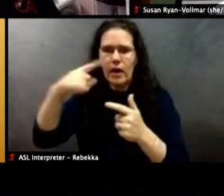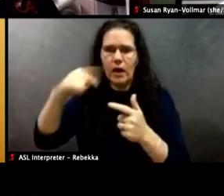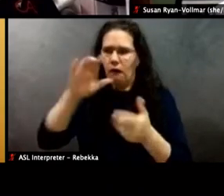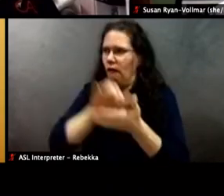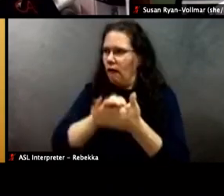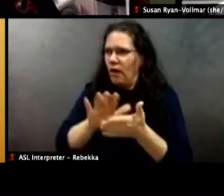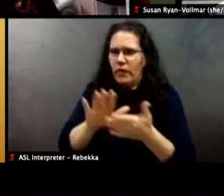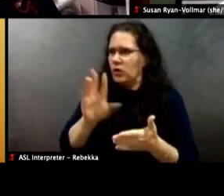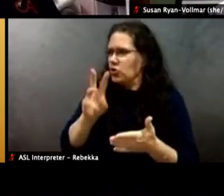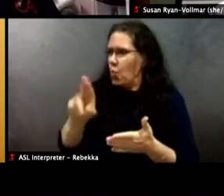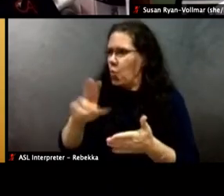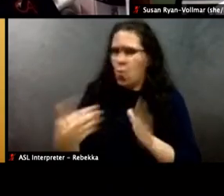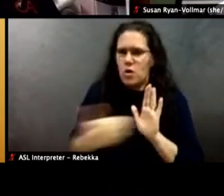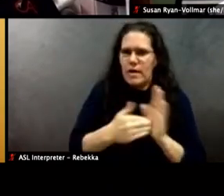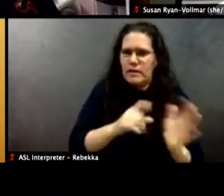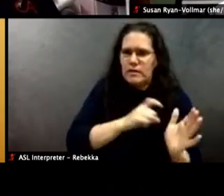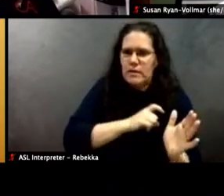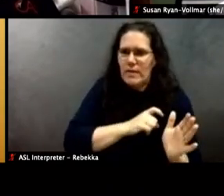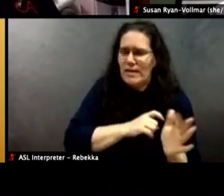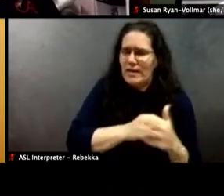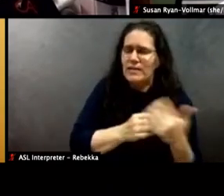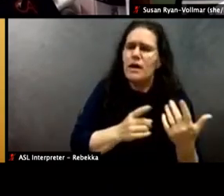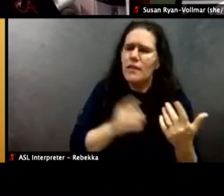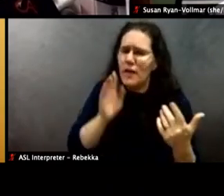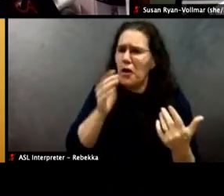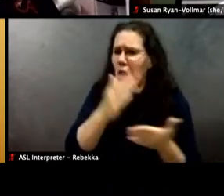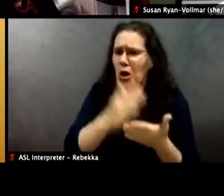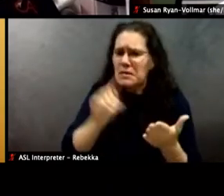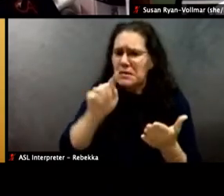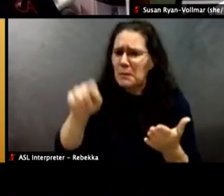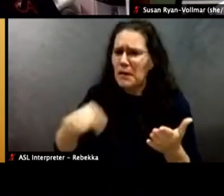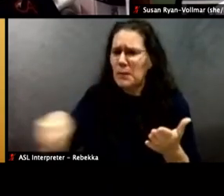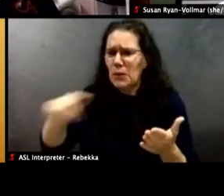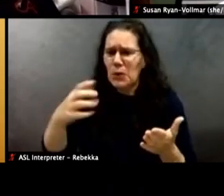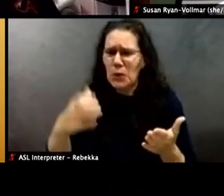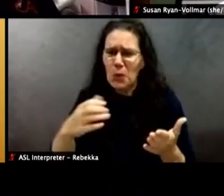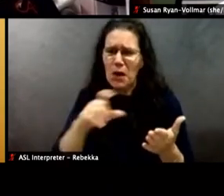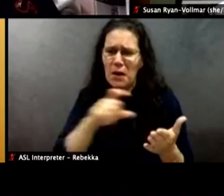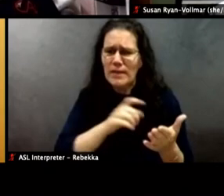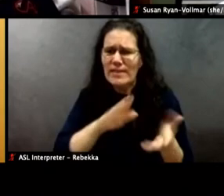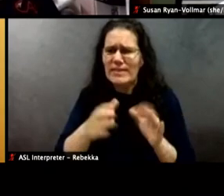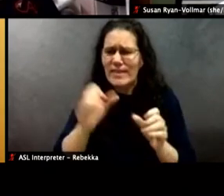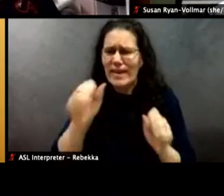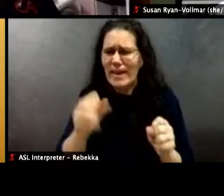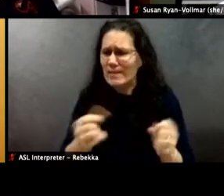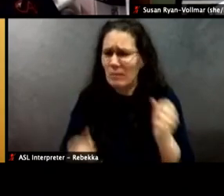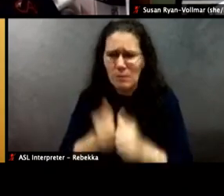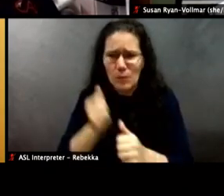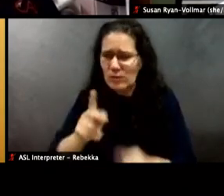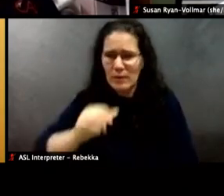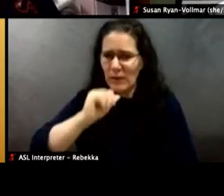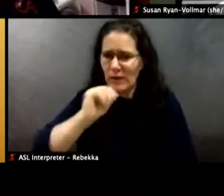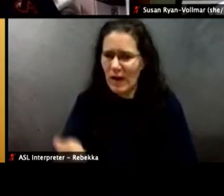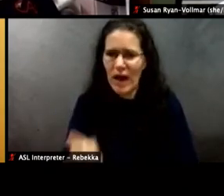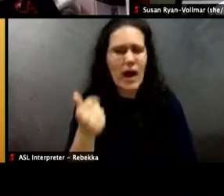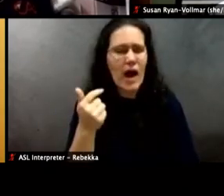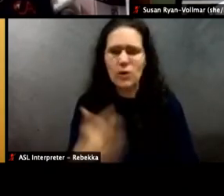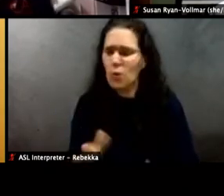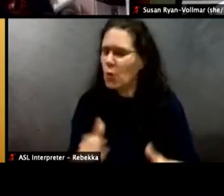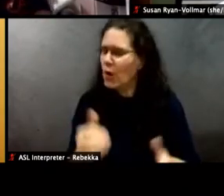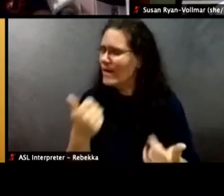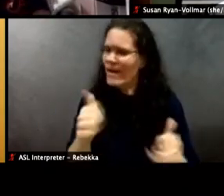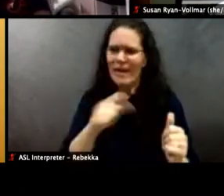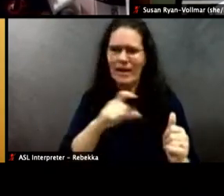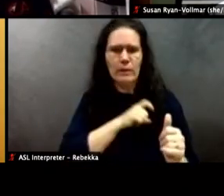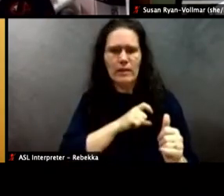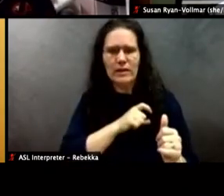probably want to see police officers die. I'm not one of them. Most people are not one of them. I do not want to see a police officer sniped or killed like was done